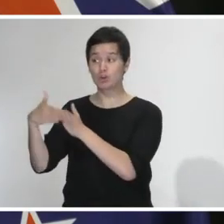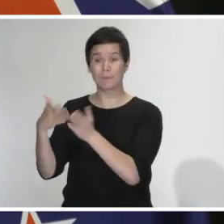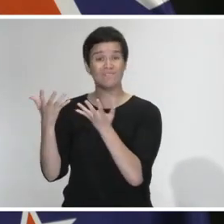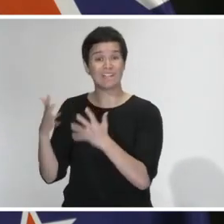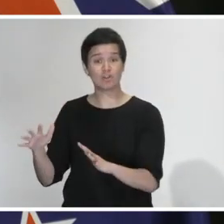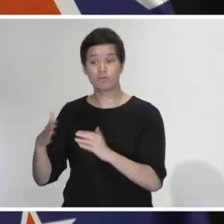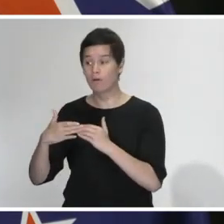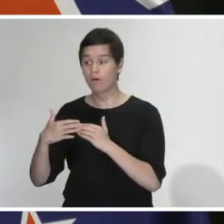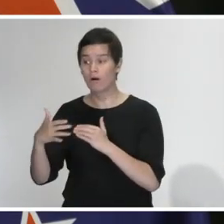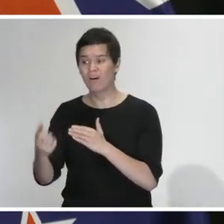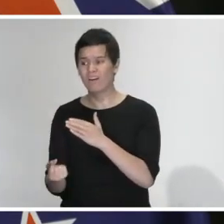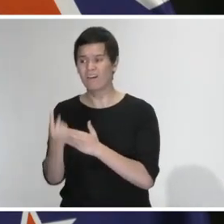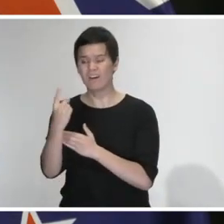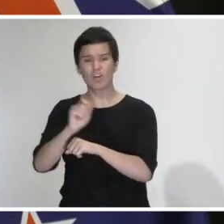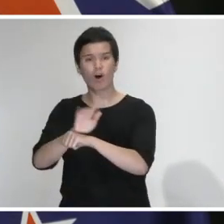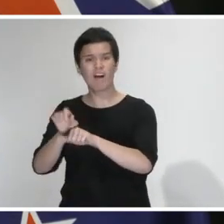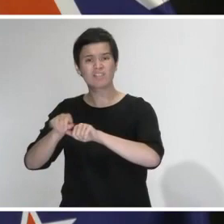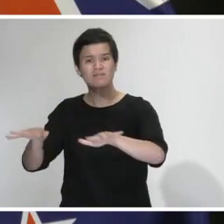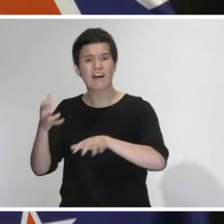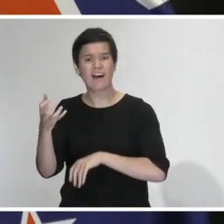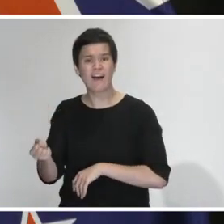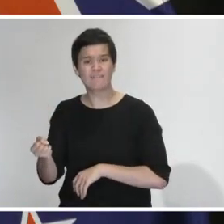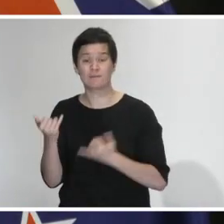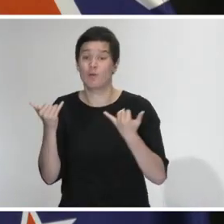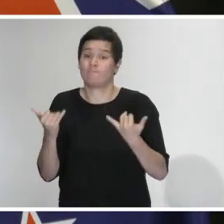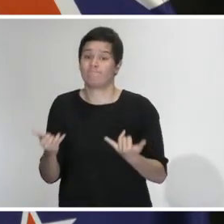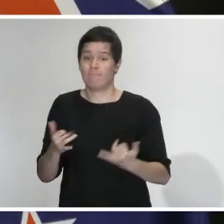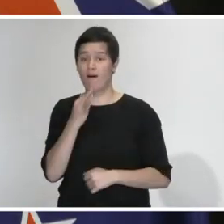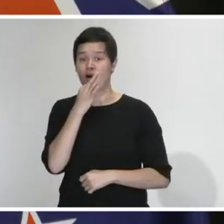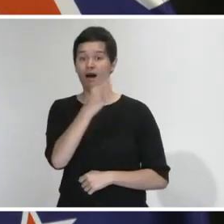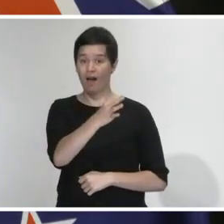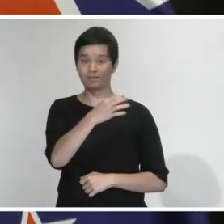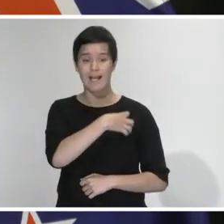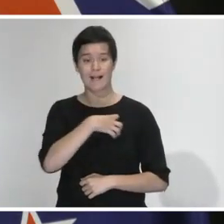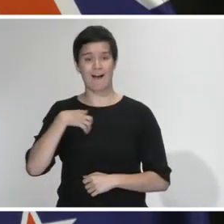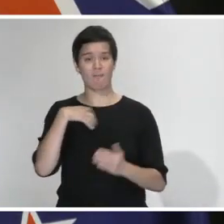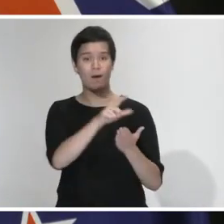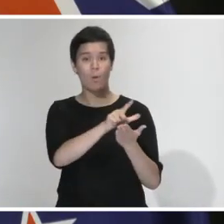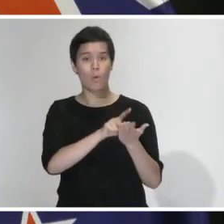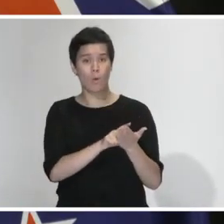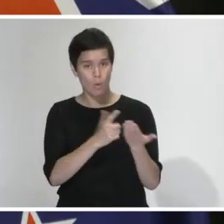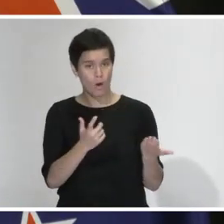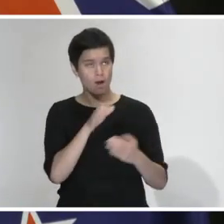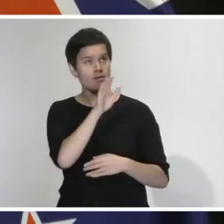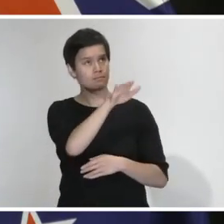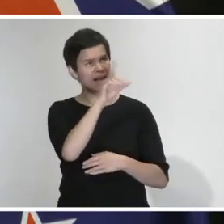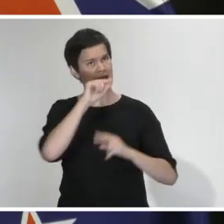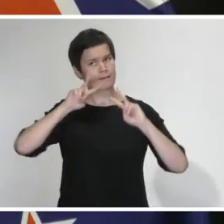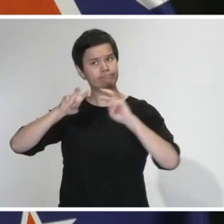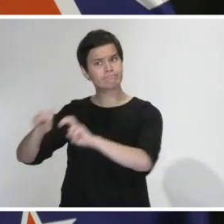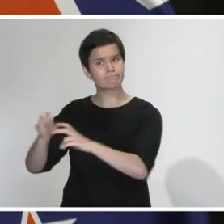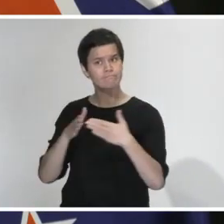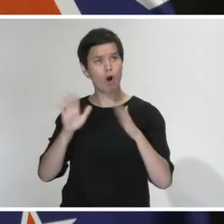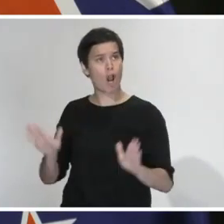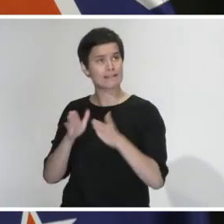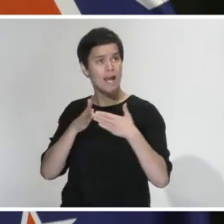legal advice from Crown Law as to whether or not the Ruby Princess role in New Zealand fulfilled all of its obligations under